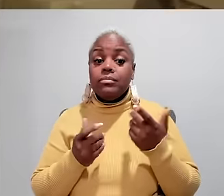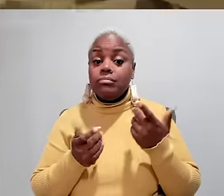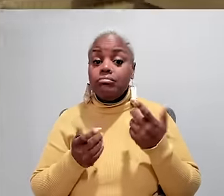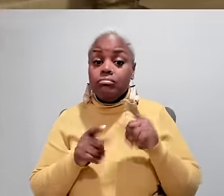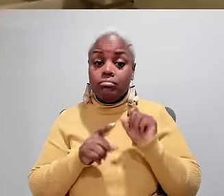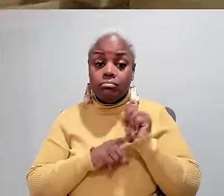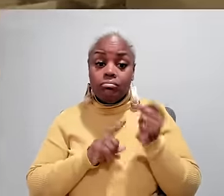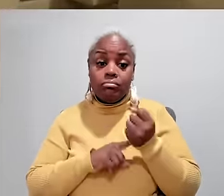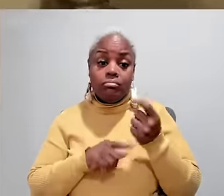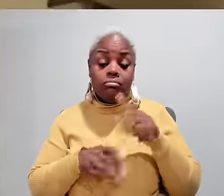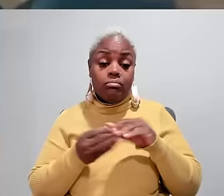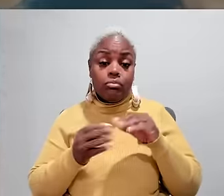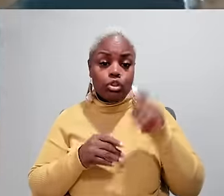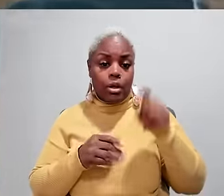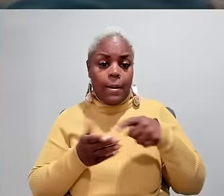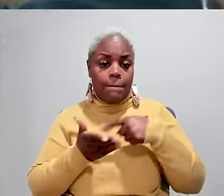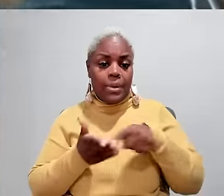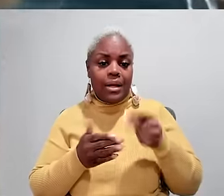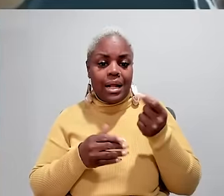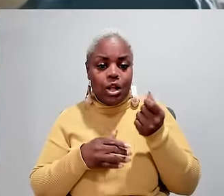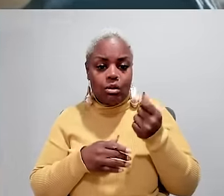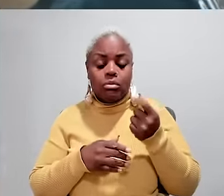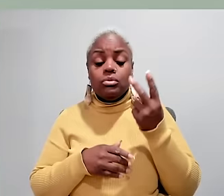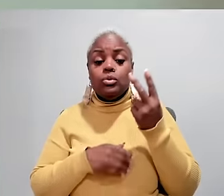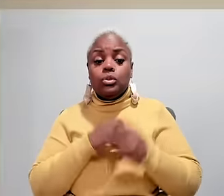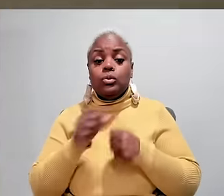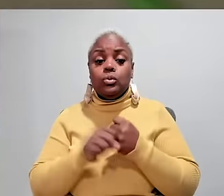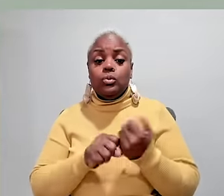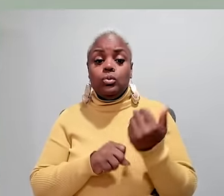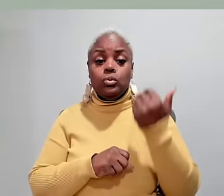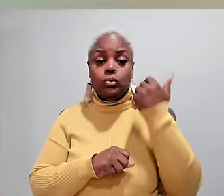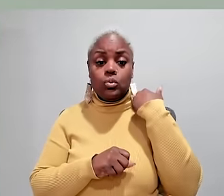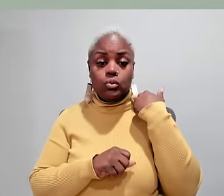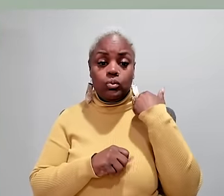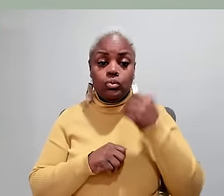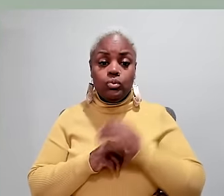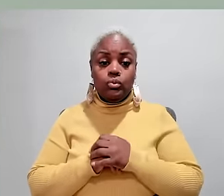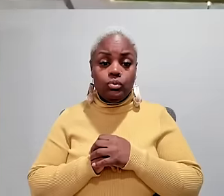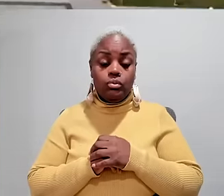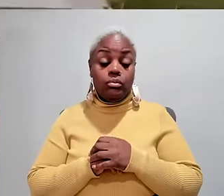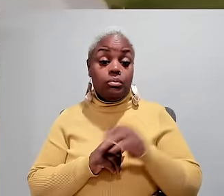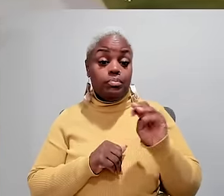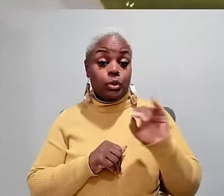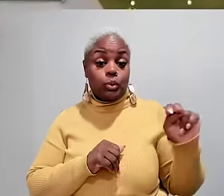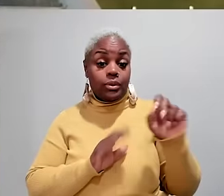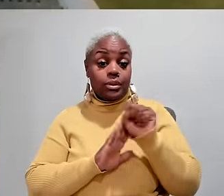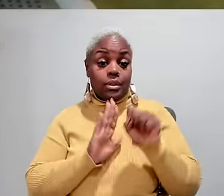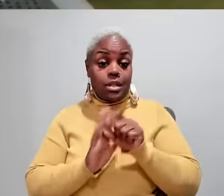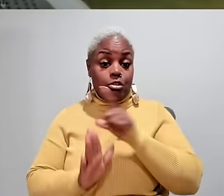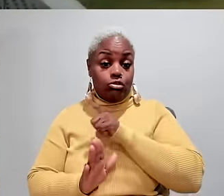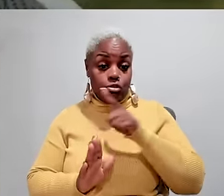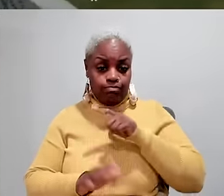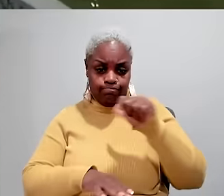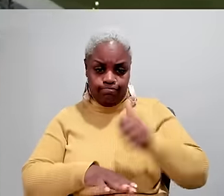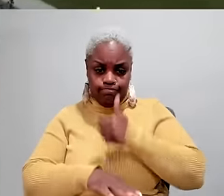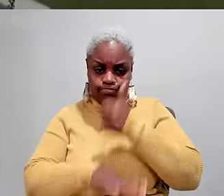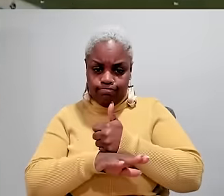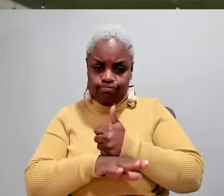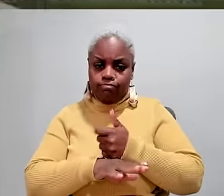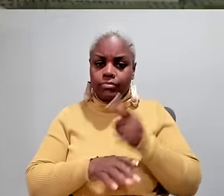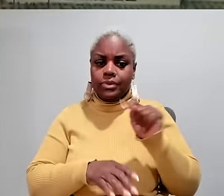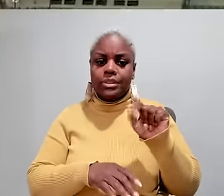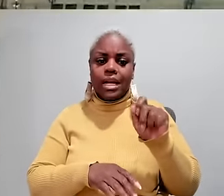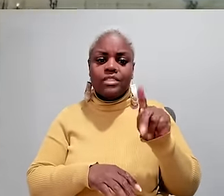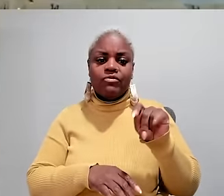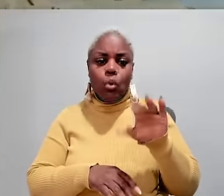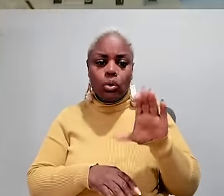disability, and critics have long said no one should be paid that little. Two years ago, the Minnesota state